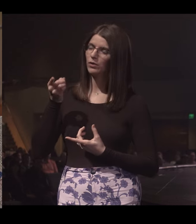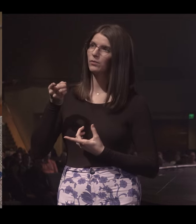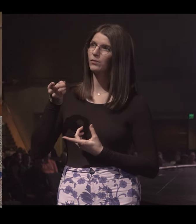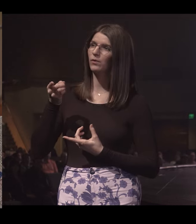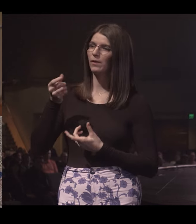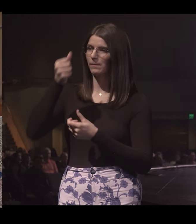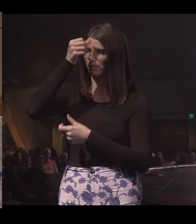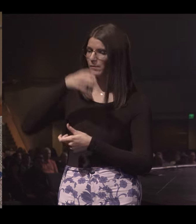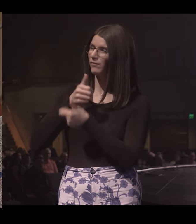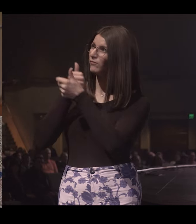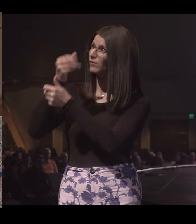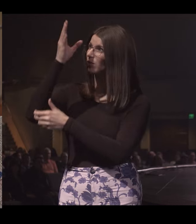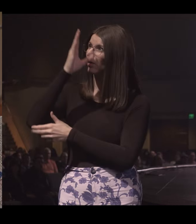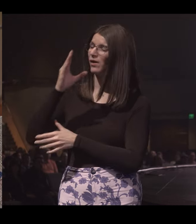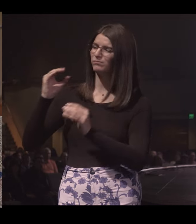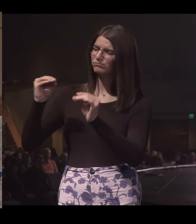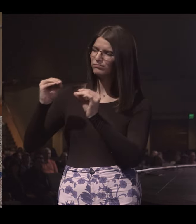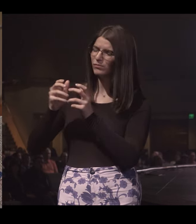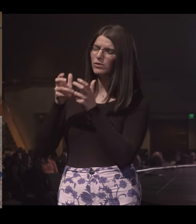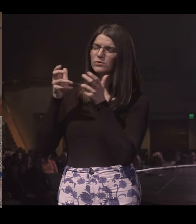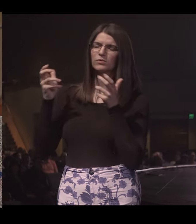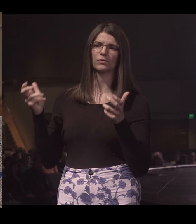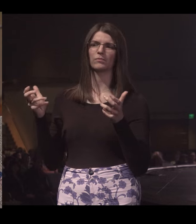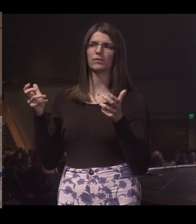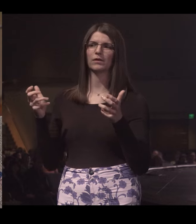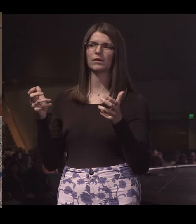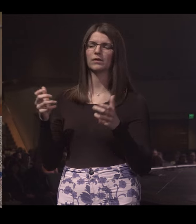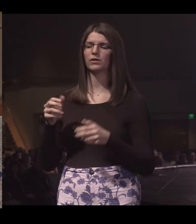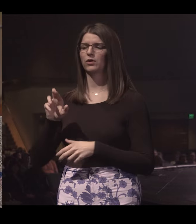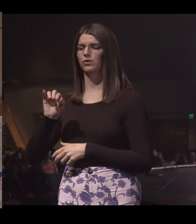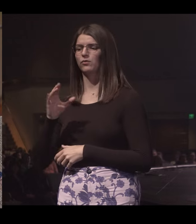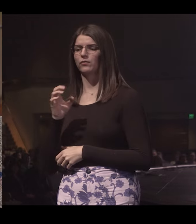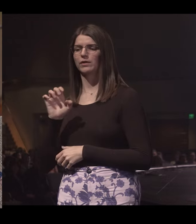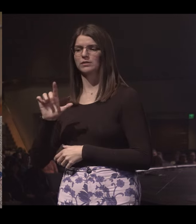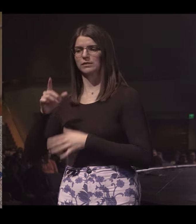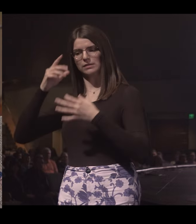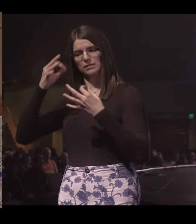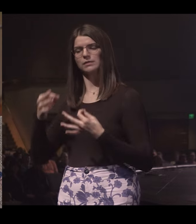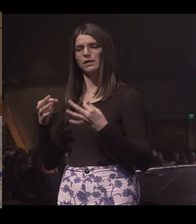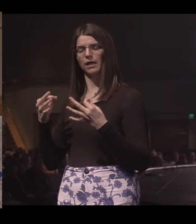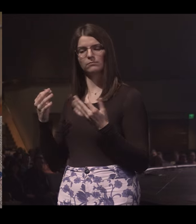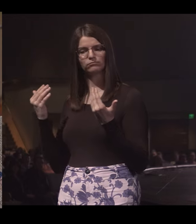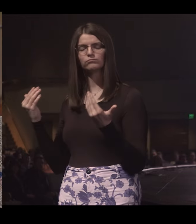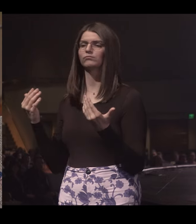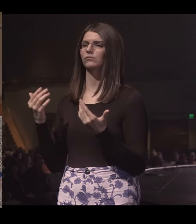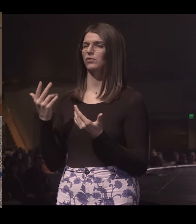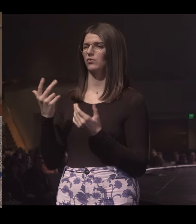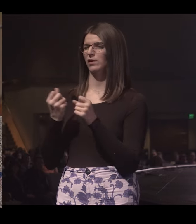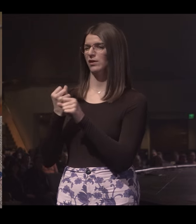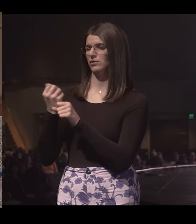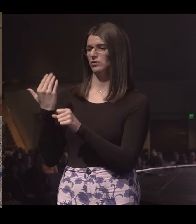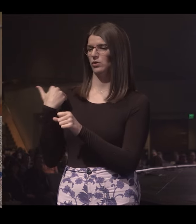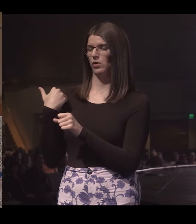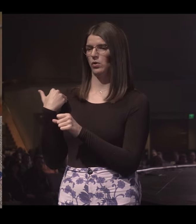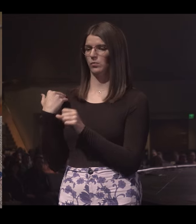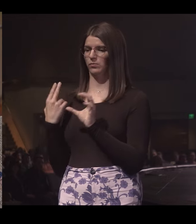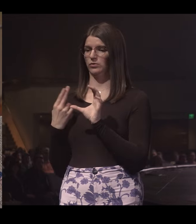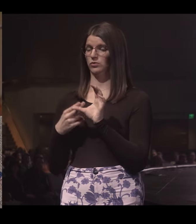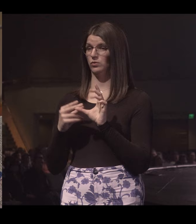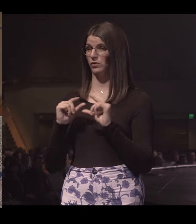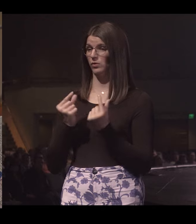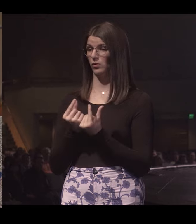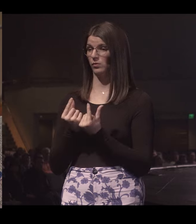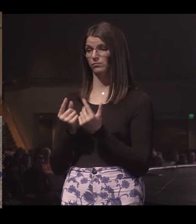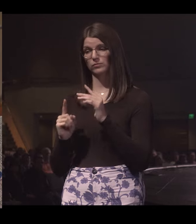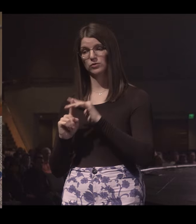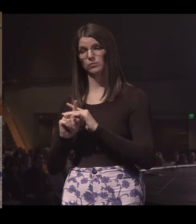godly man who has taught me so much. When Rachel and I decided to take a leap of faith almost three years ago and join a small